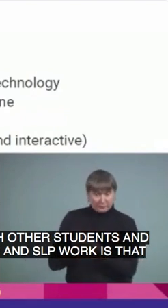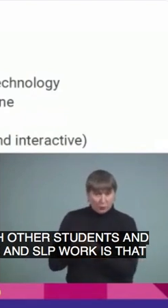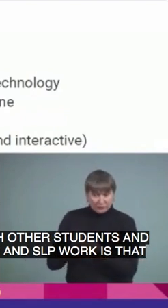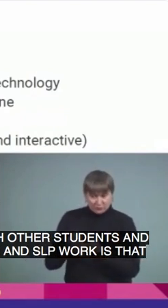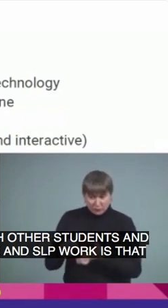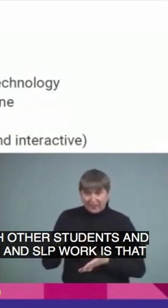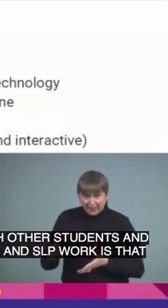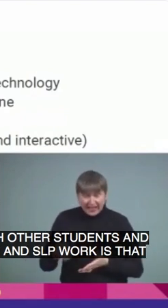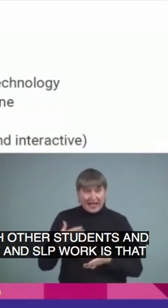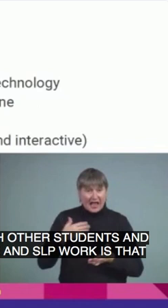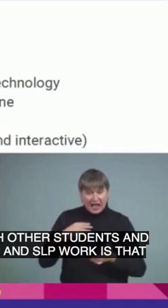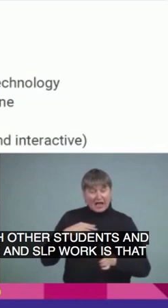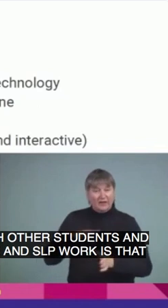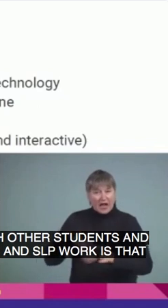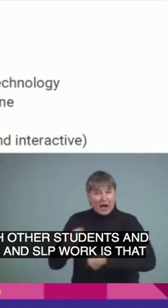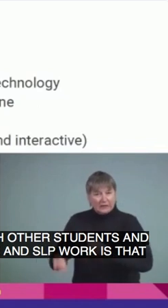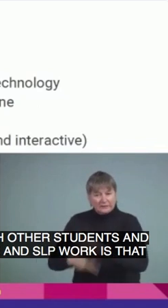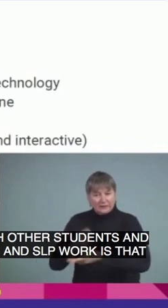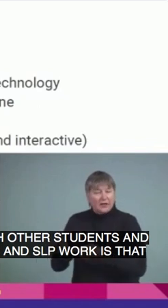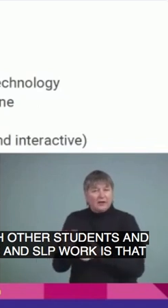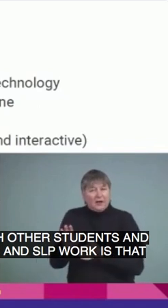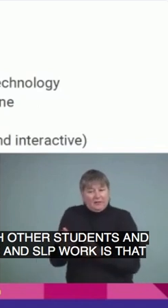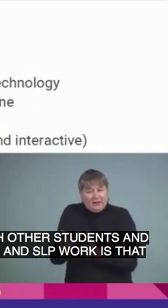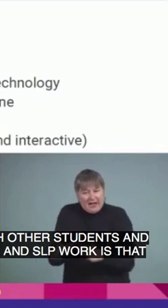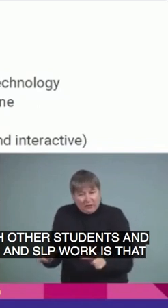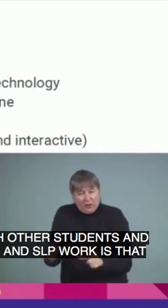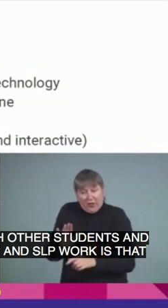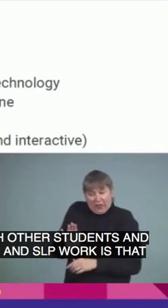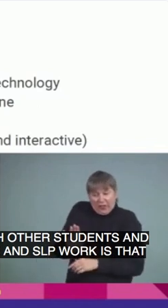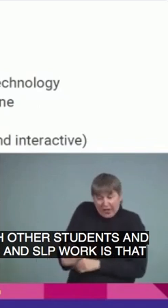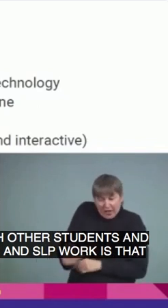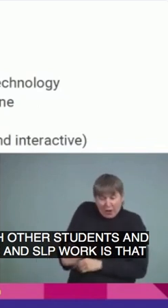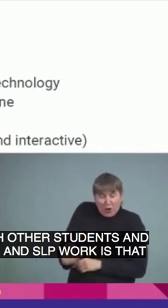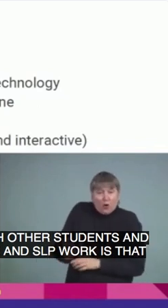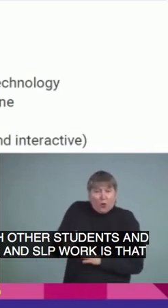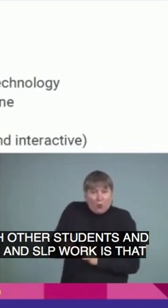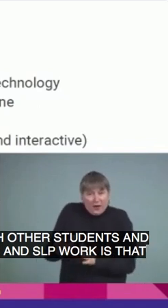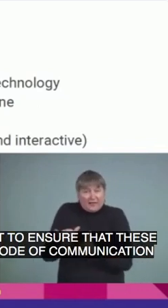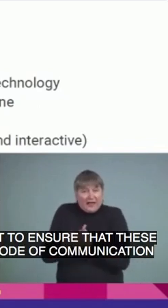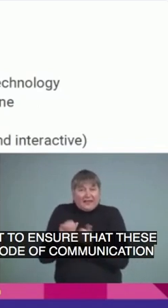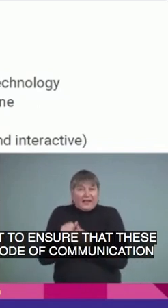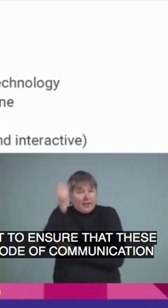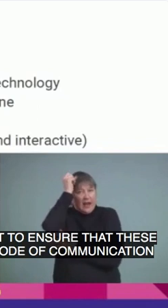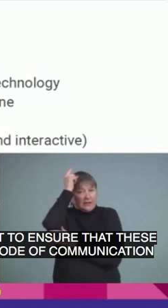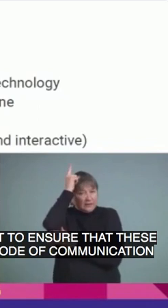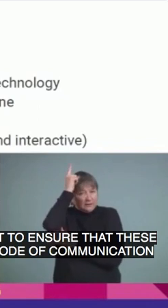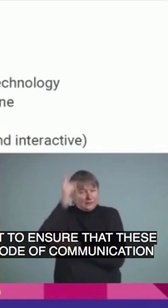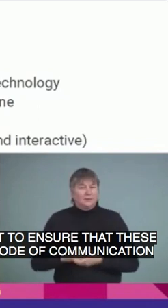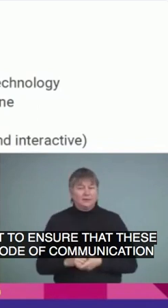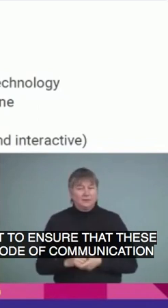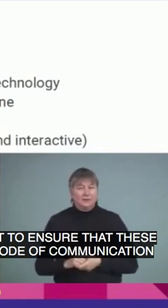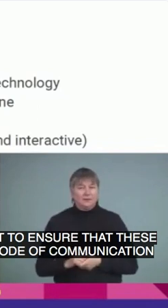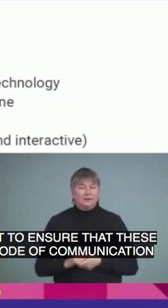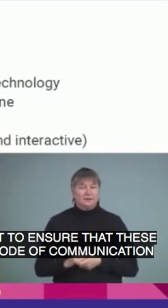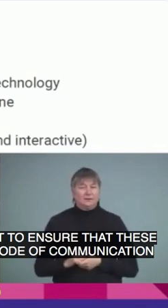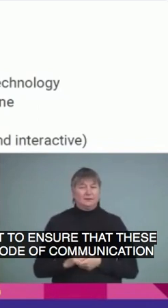access in their mode of communication, in their way that they can access that. So,